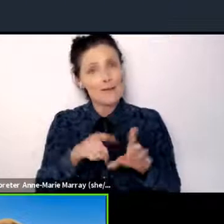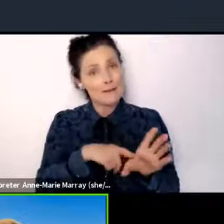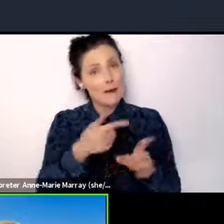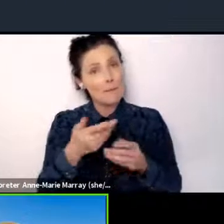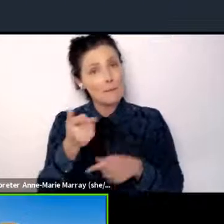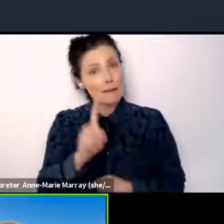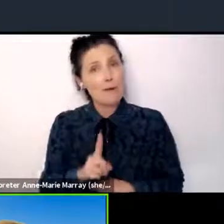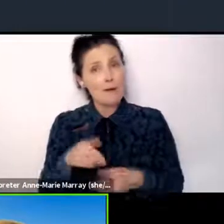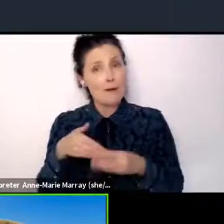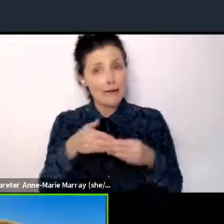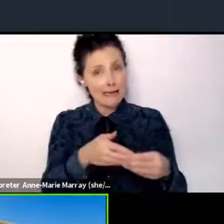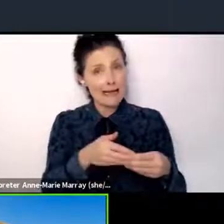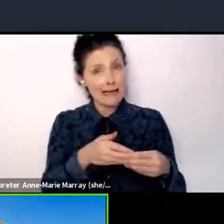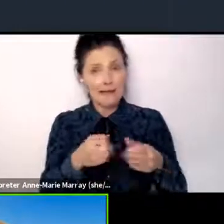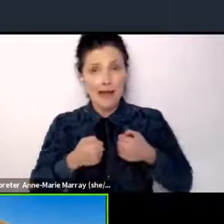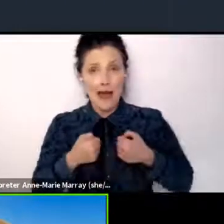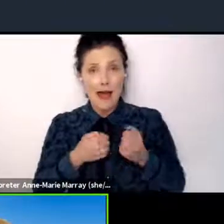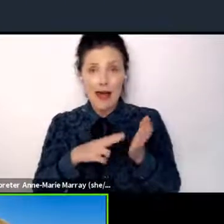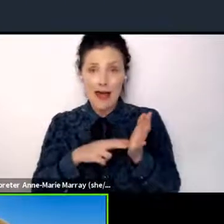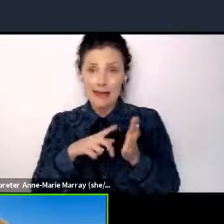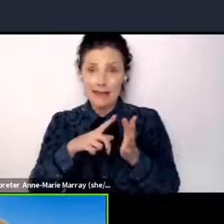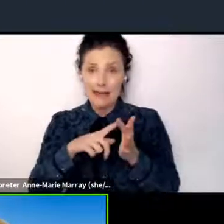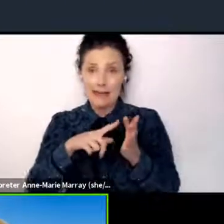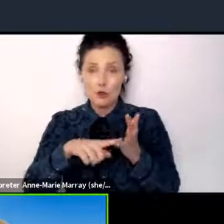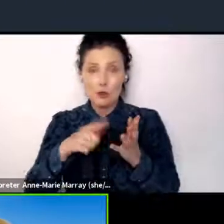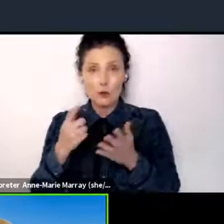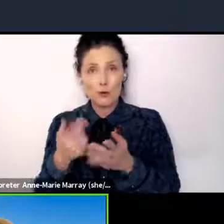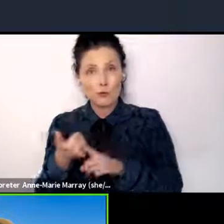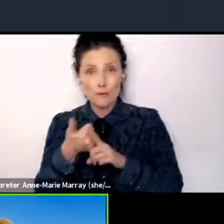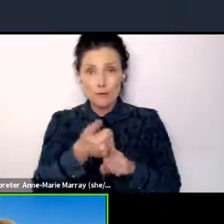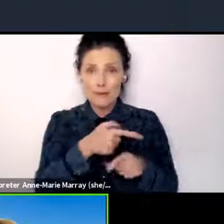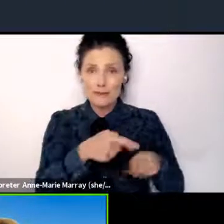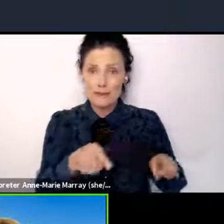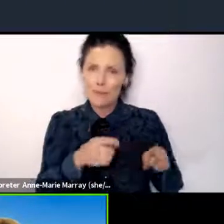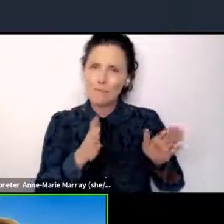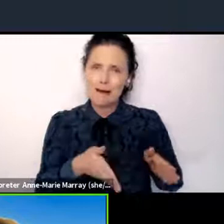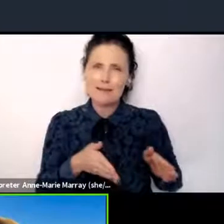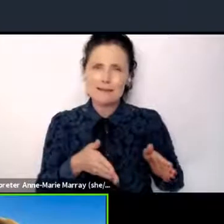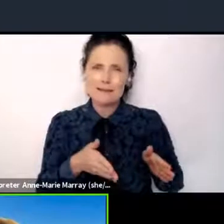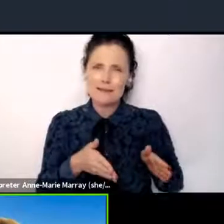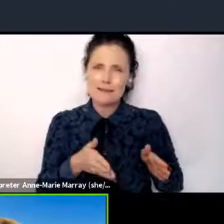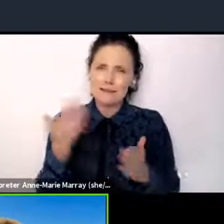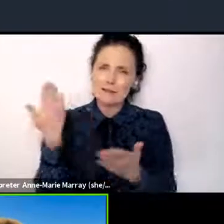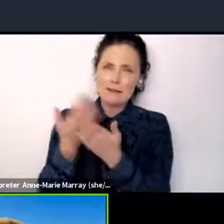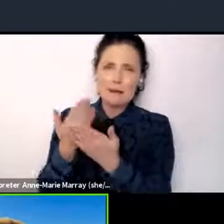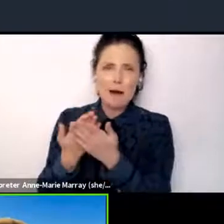others and supporting young people and calling for proper education on climate change, I think is absolutely crucial.